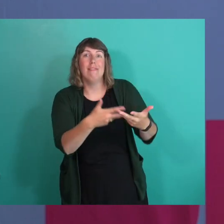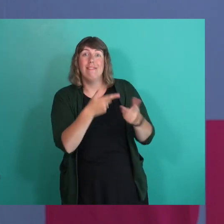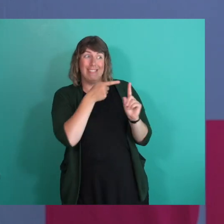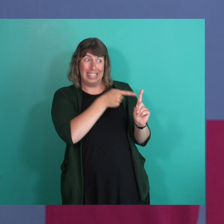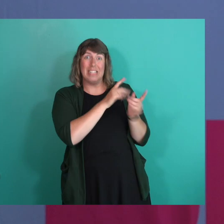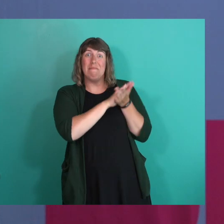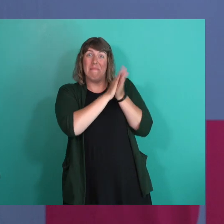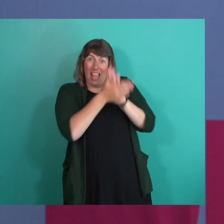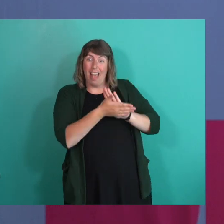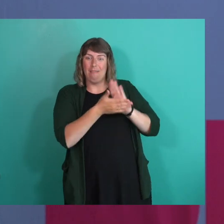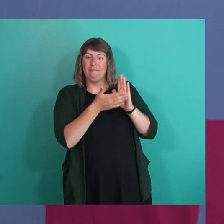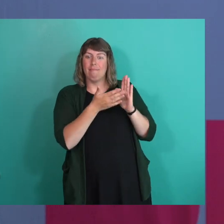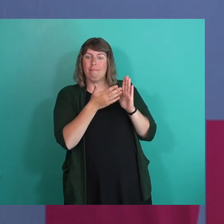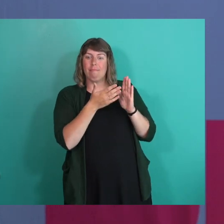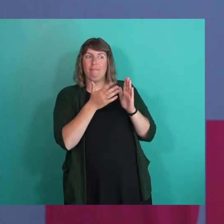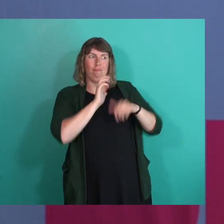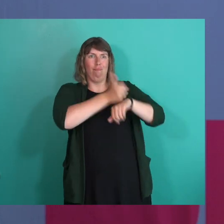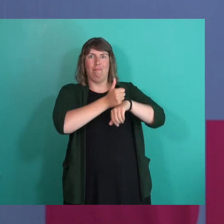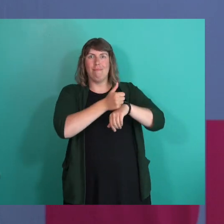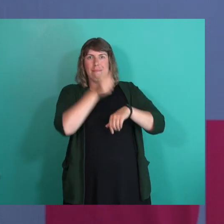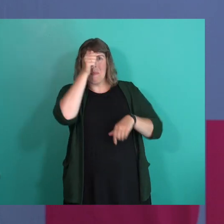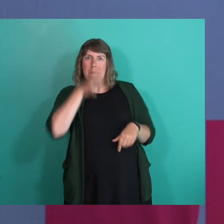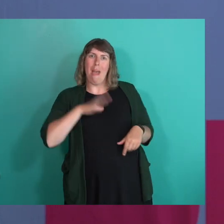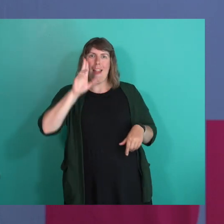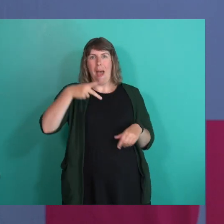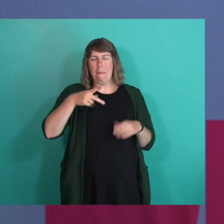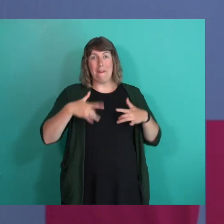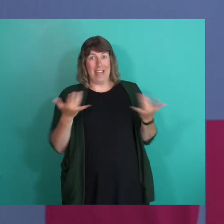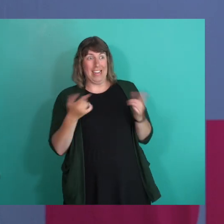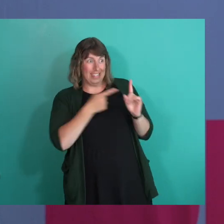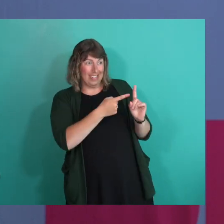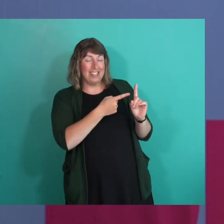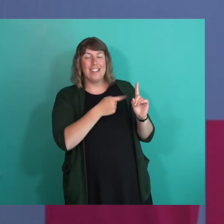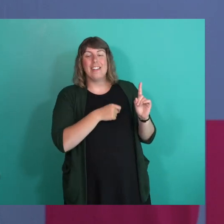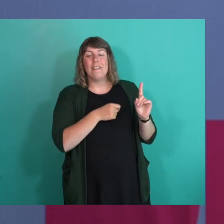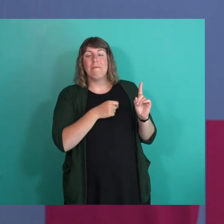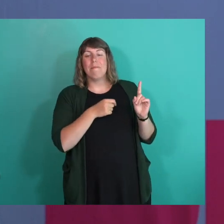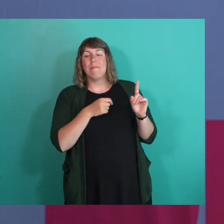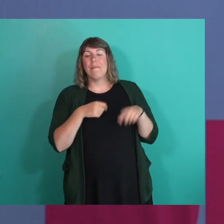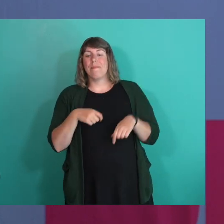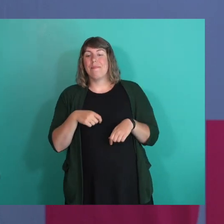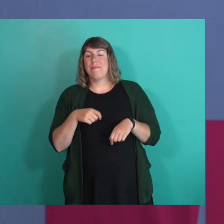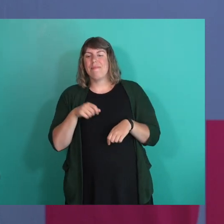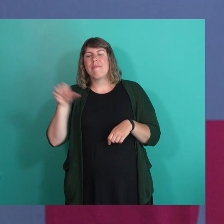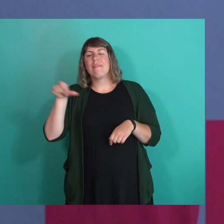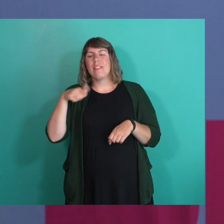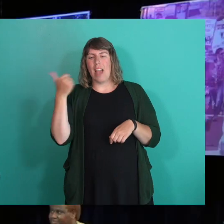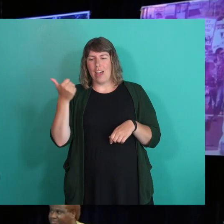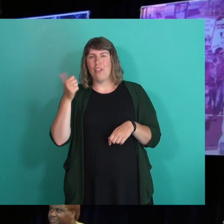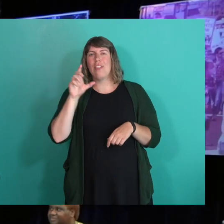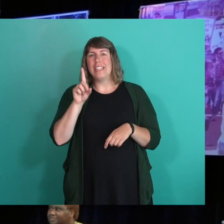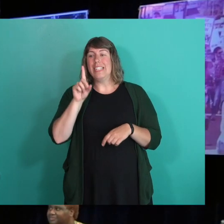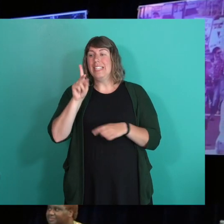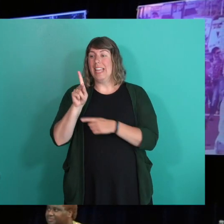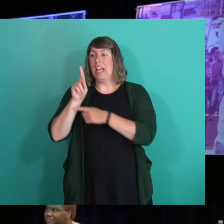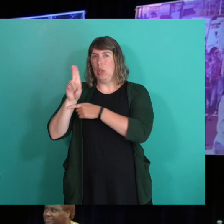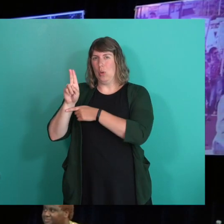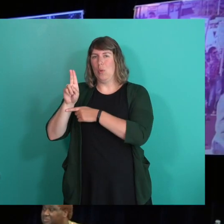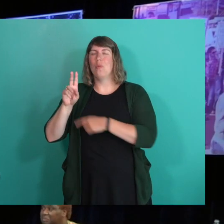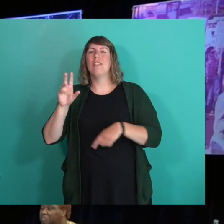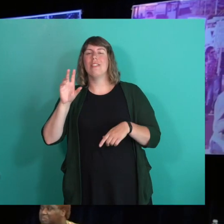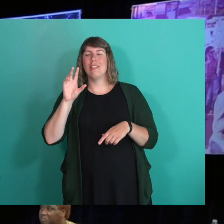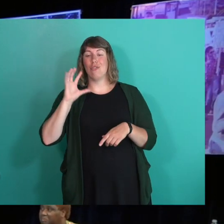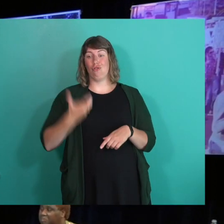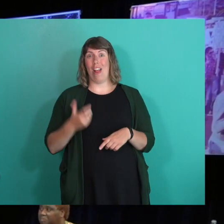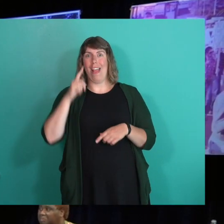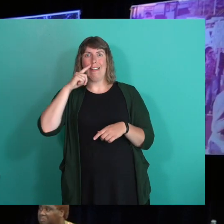to be a sort of proto man up event. And I joined forces with a few of the members of DKU, Drag Kings United,